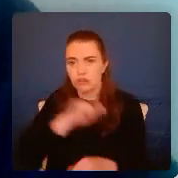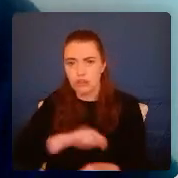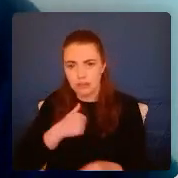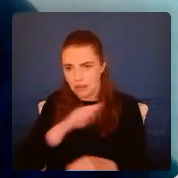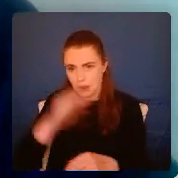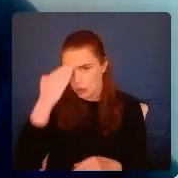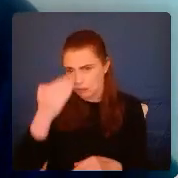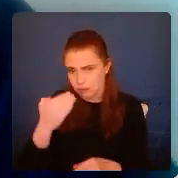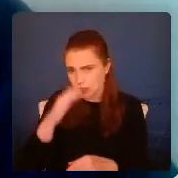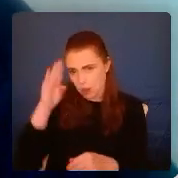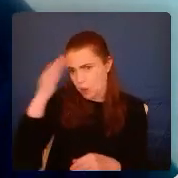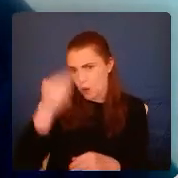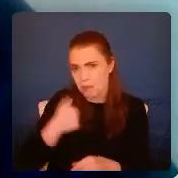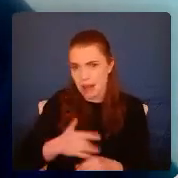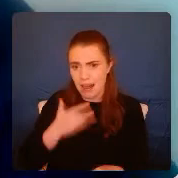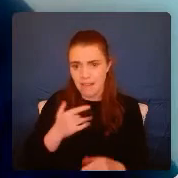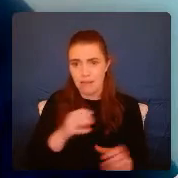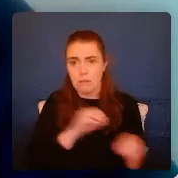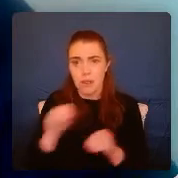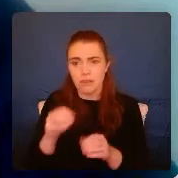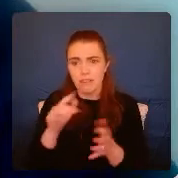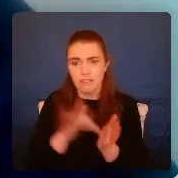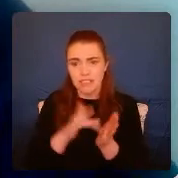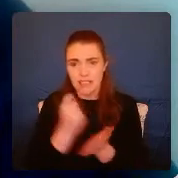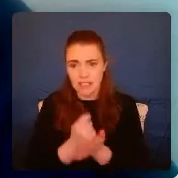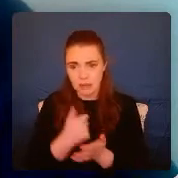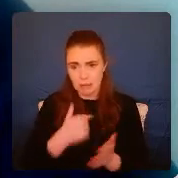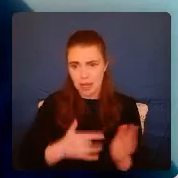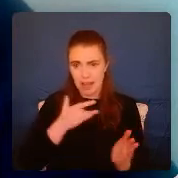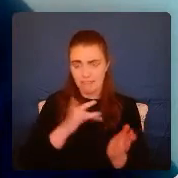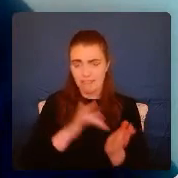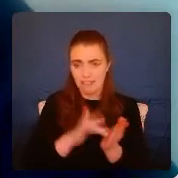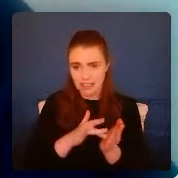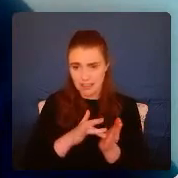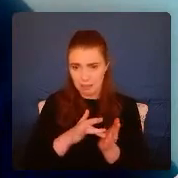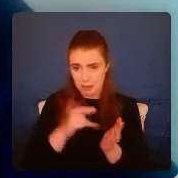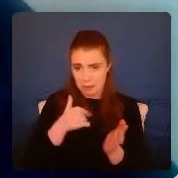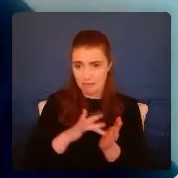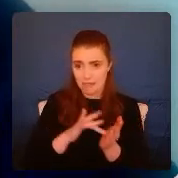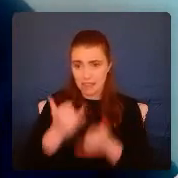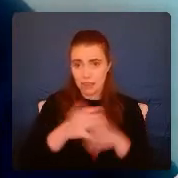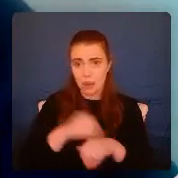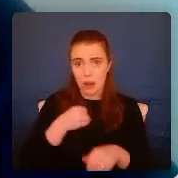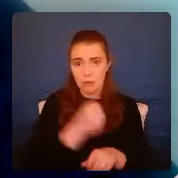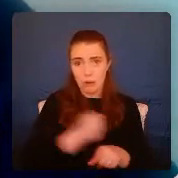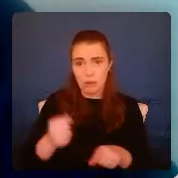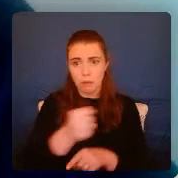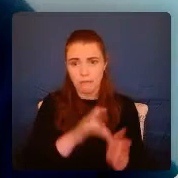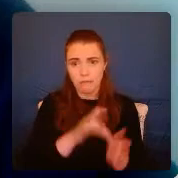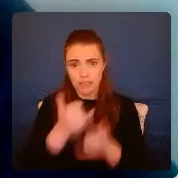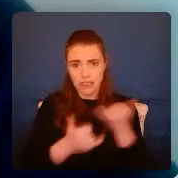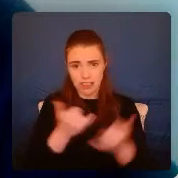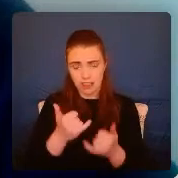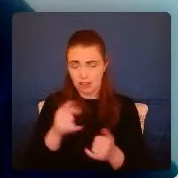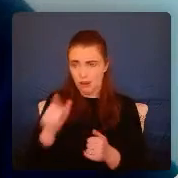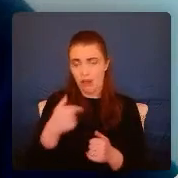15 times and I'm still only 15 years old. The last place didn't work out, as usual. They expect me to sit at the table and eat